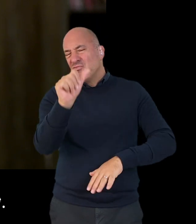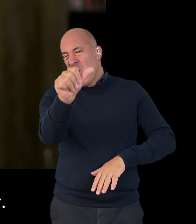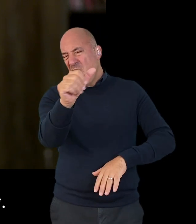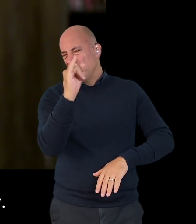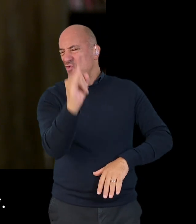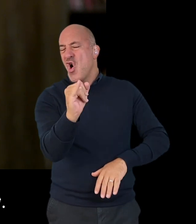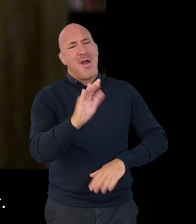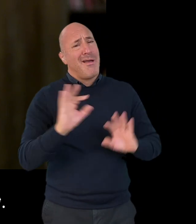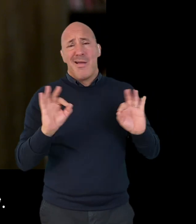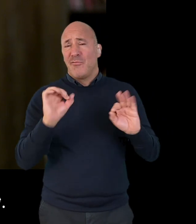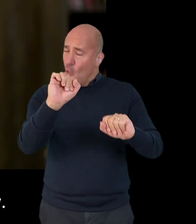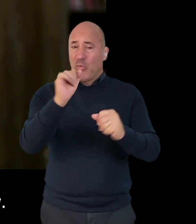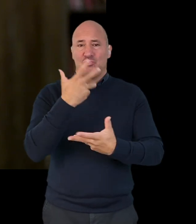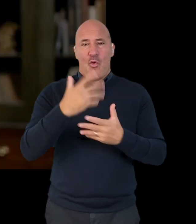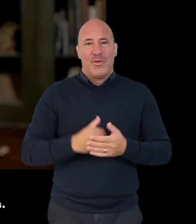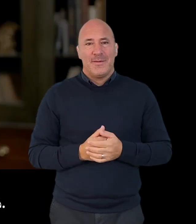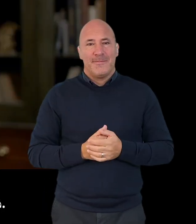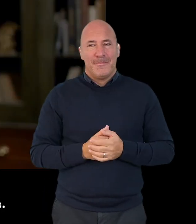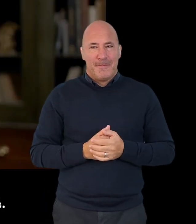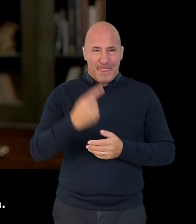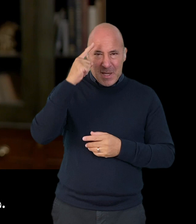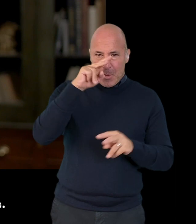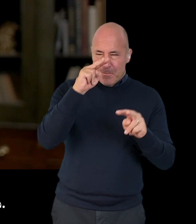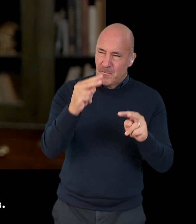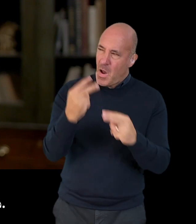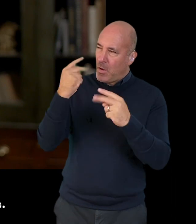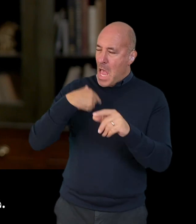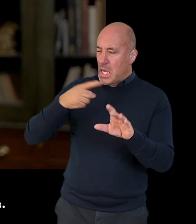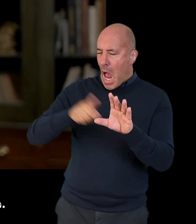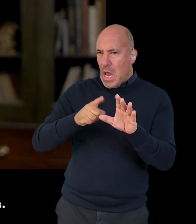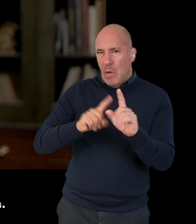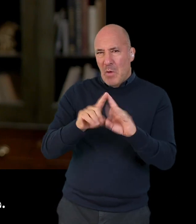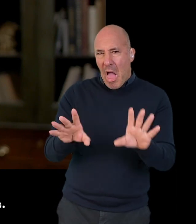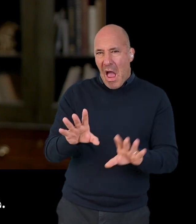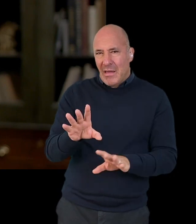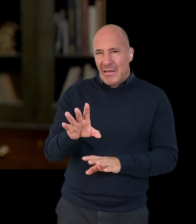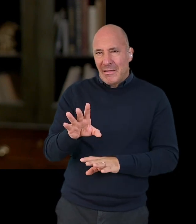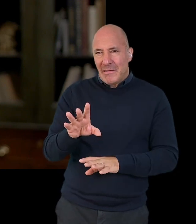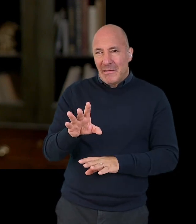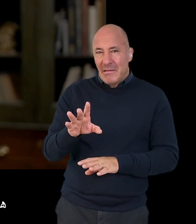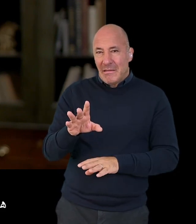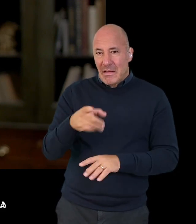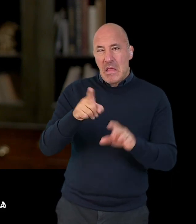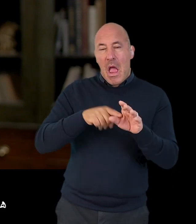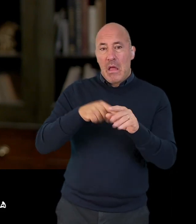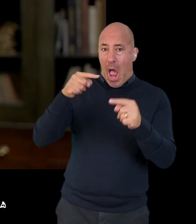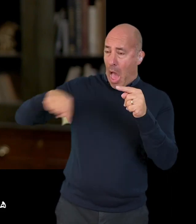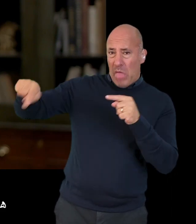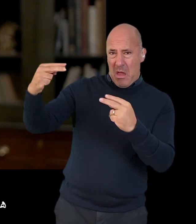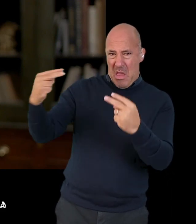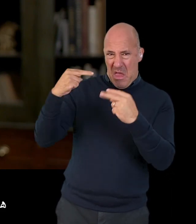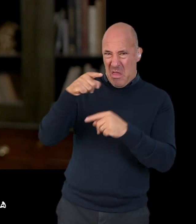There is no right, no wrong answer. Think about how it was when you were younger. Did other people